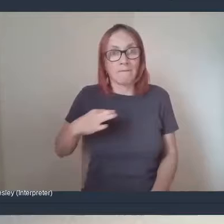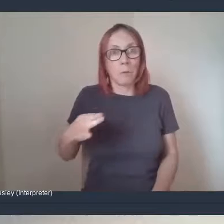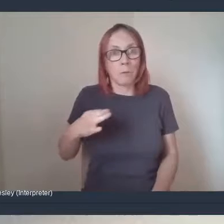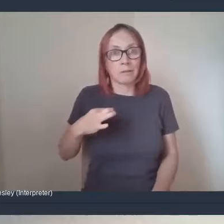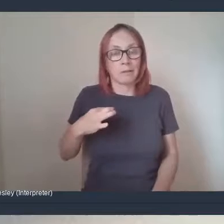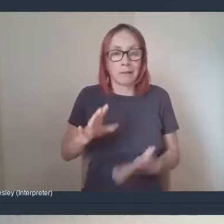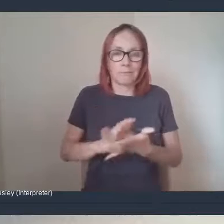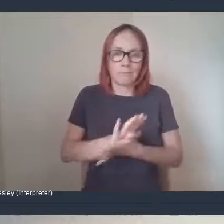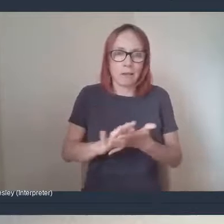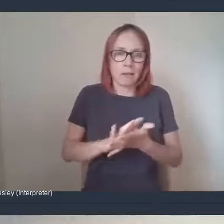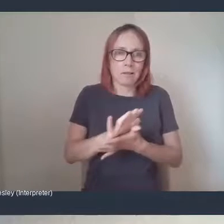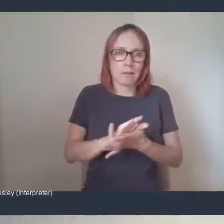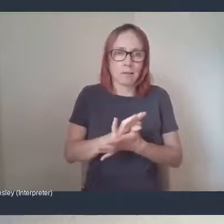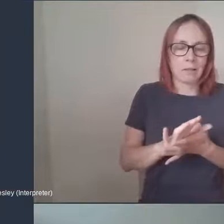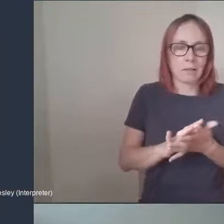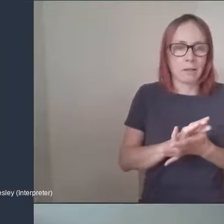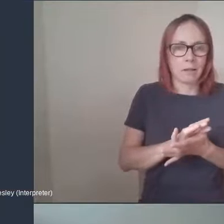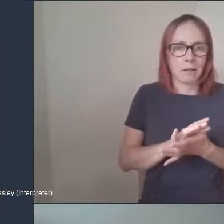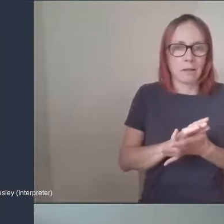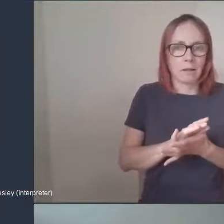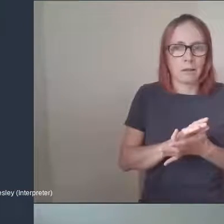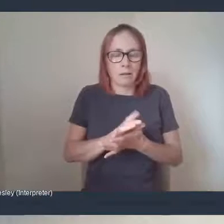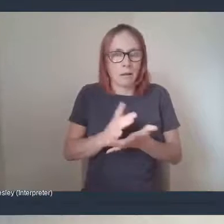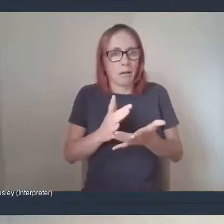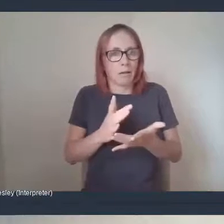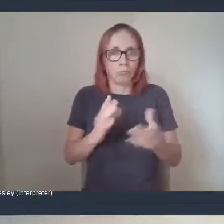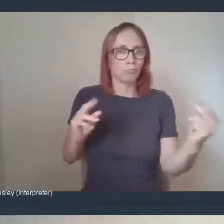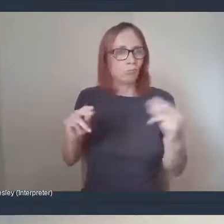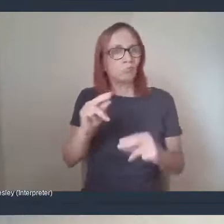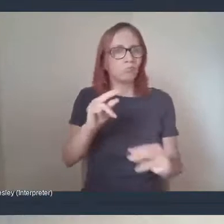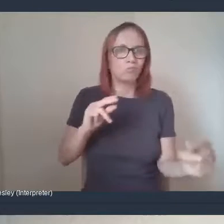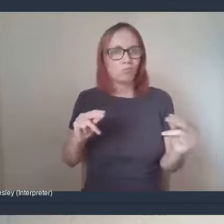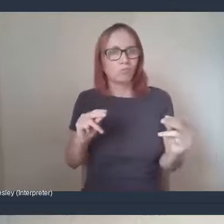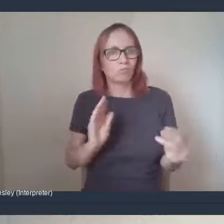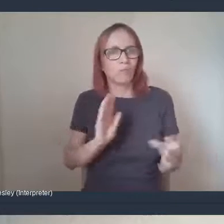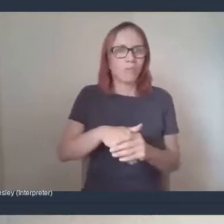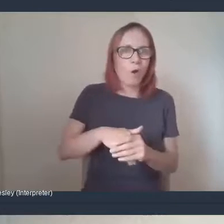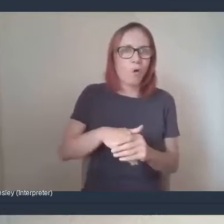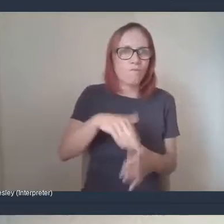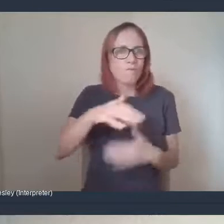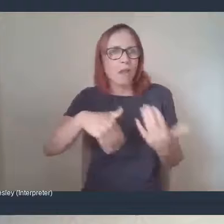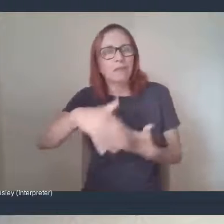like still chat with other people and see other people.